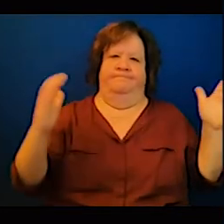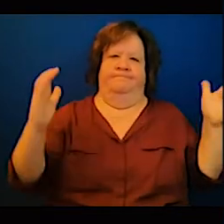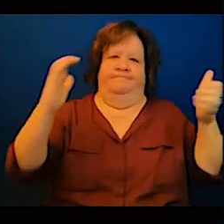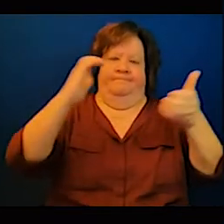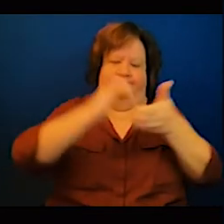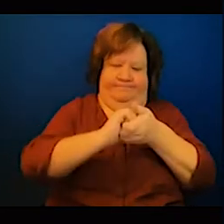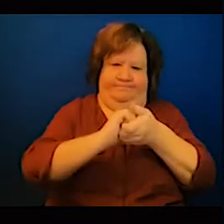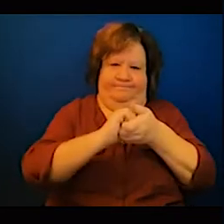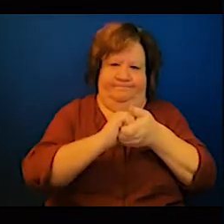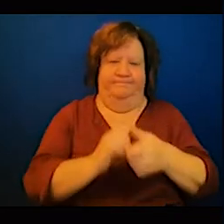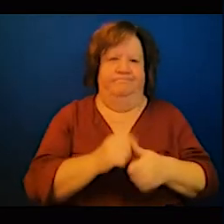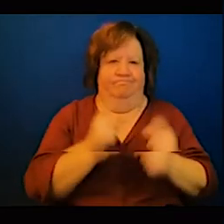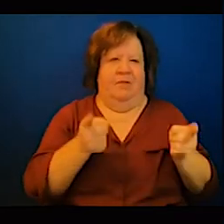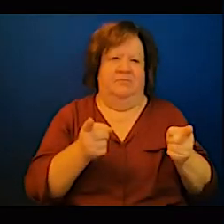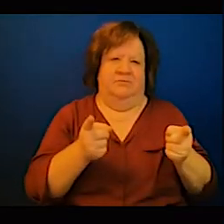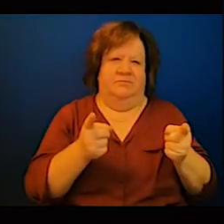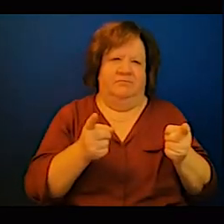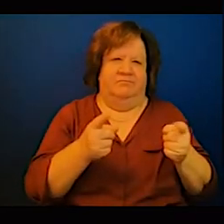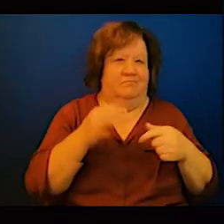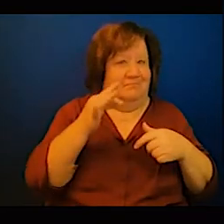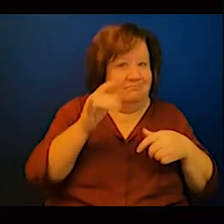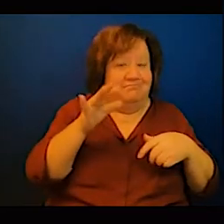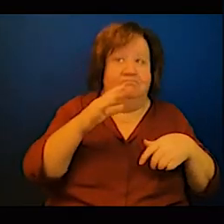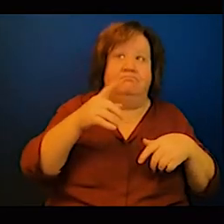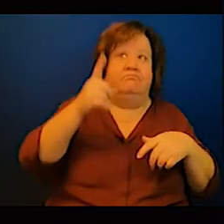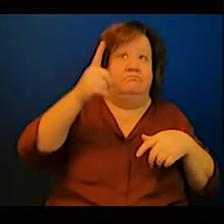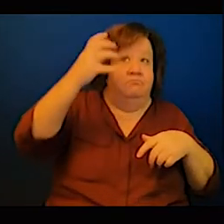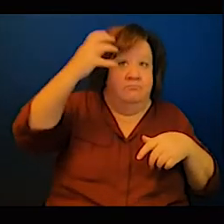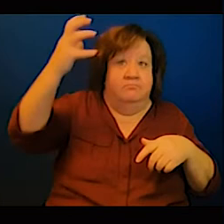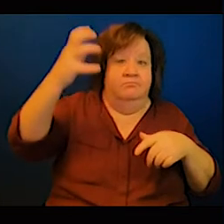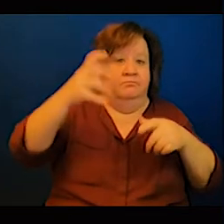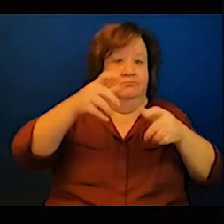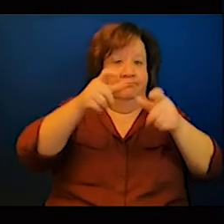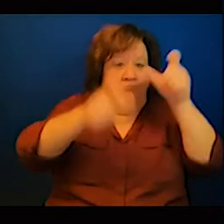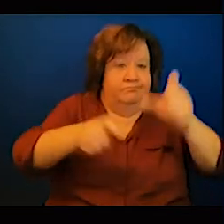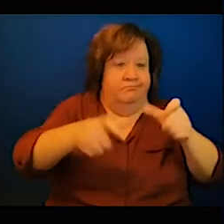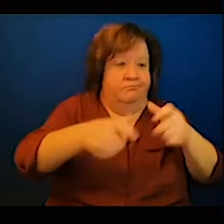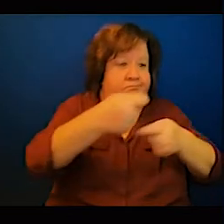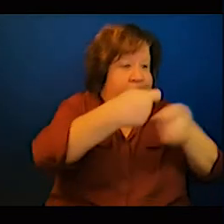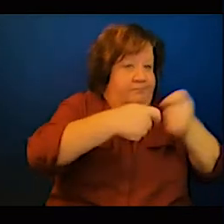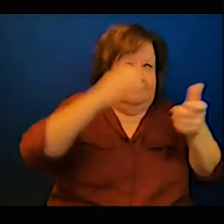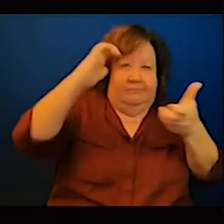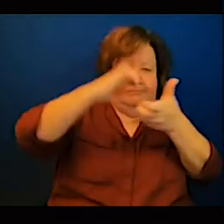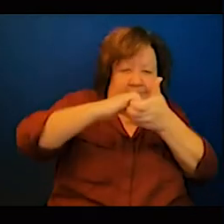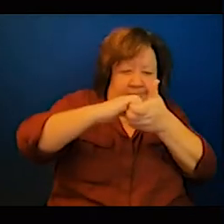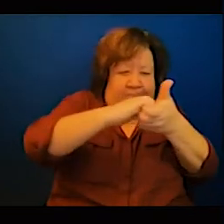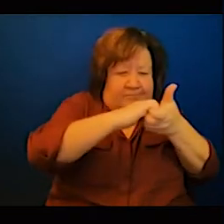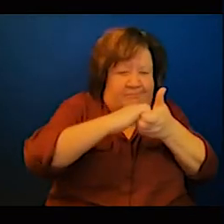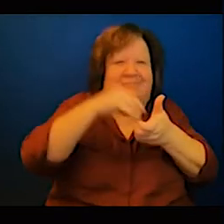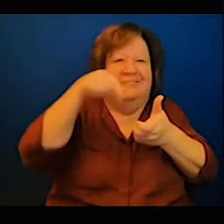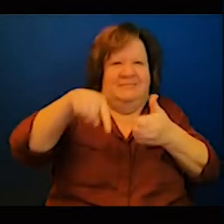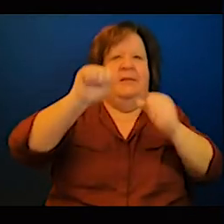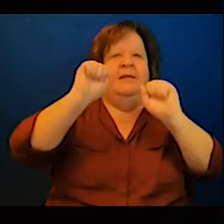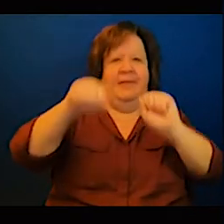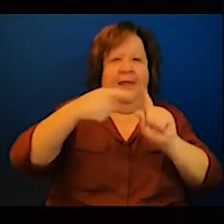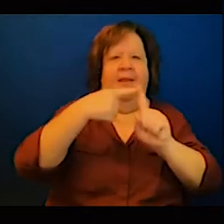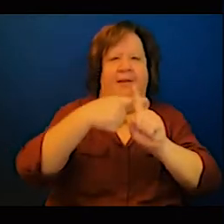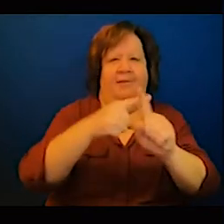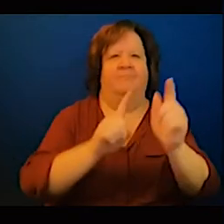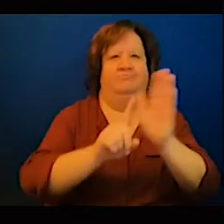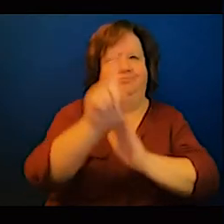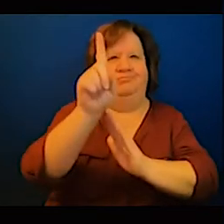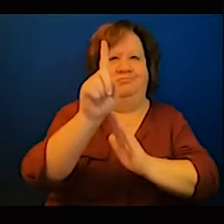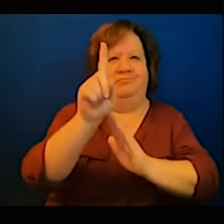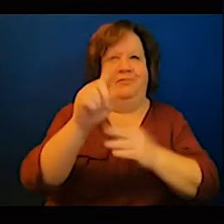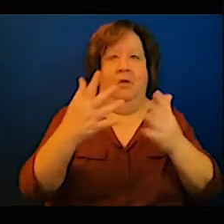this puts the fire on Cody then Anita please please